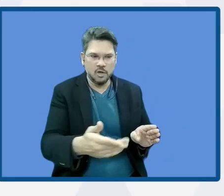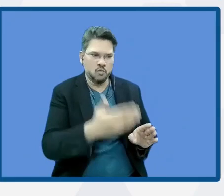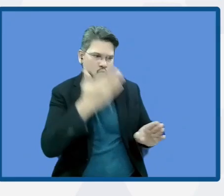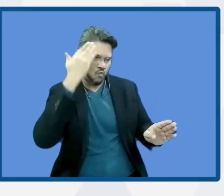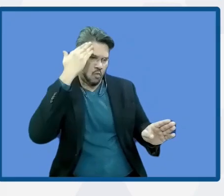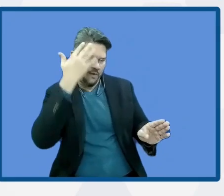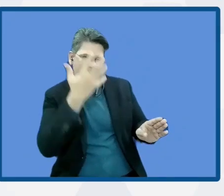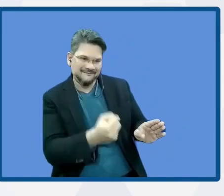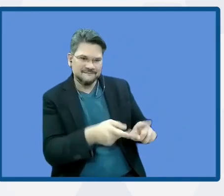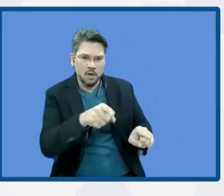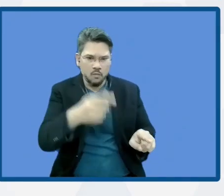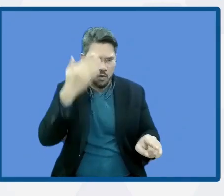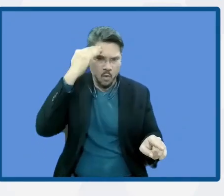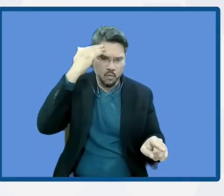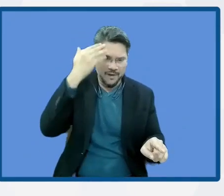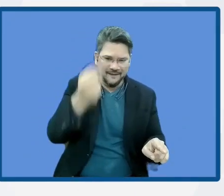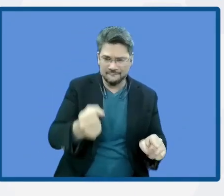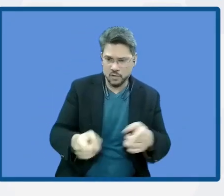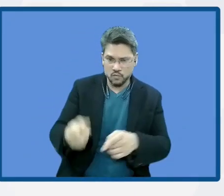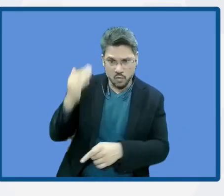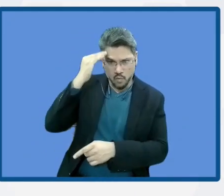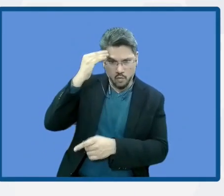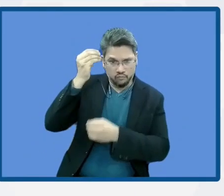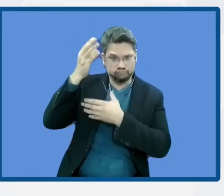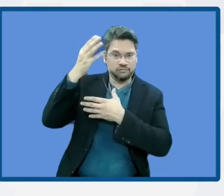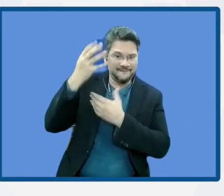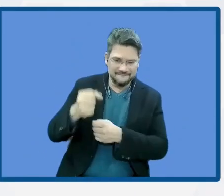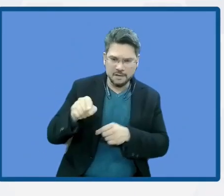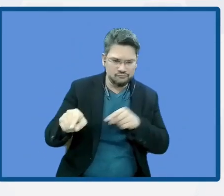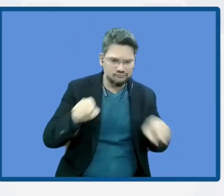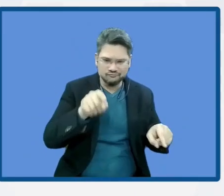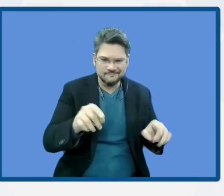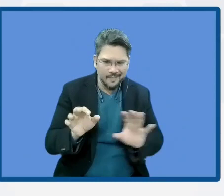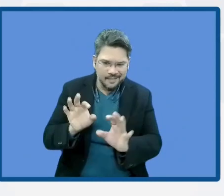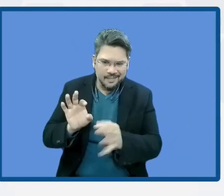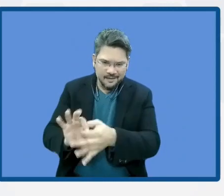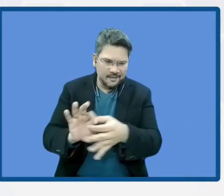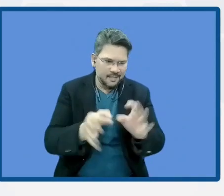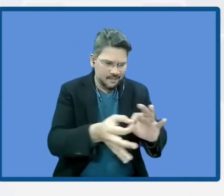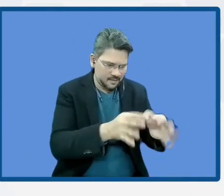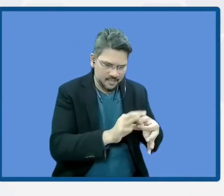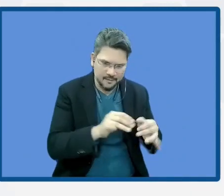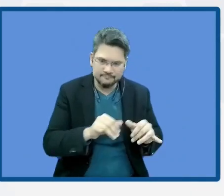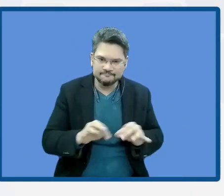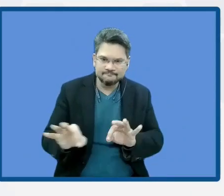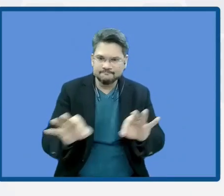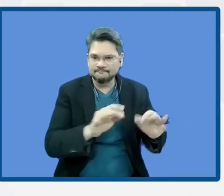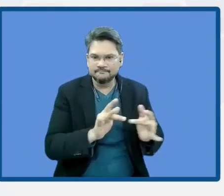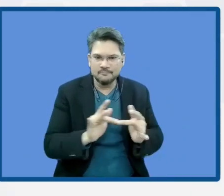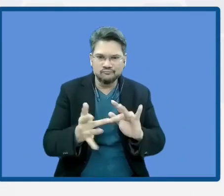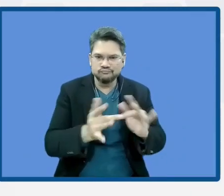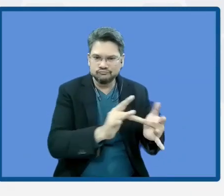allow us to link similar ideas, to have exchanges of ideas.